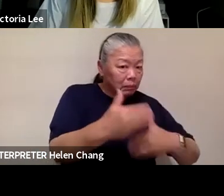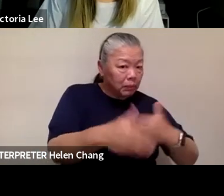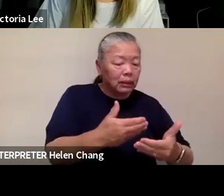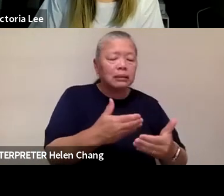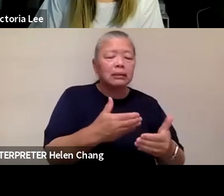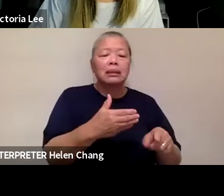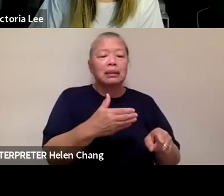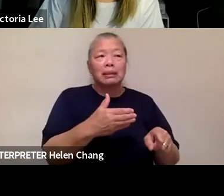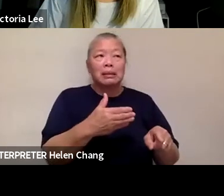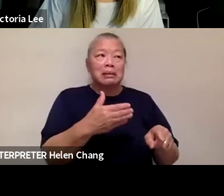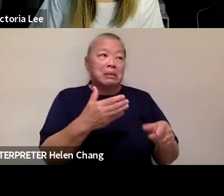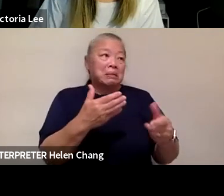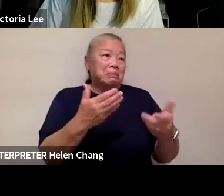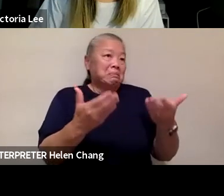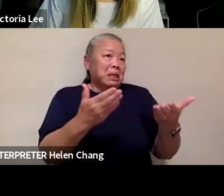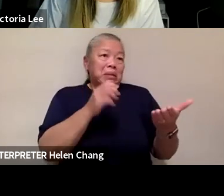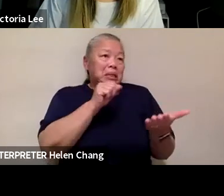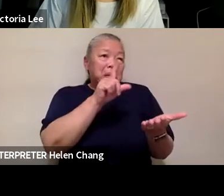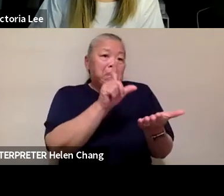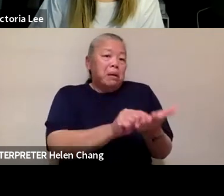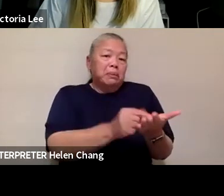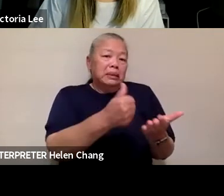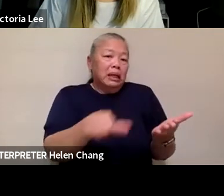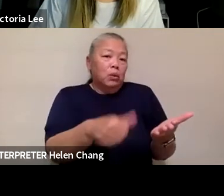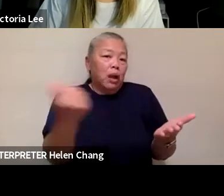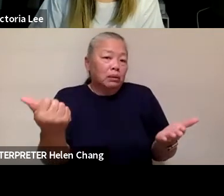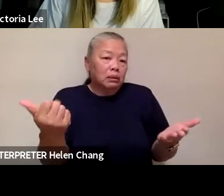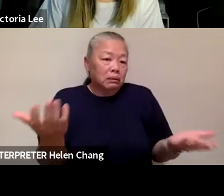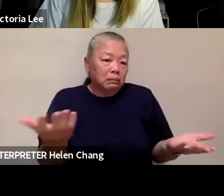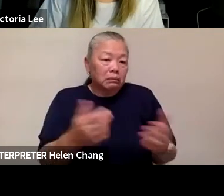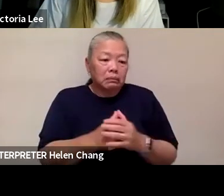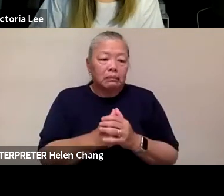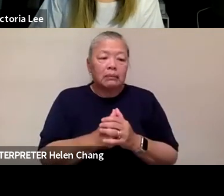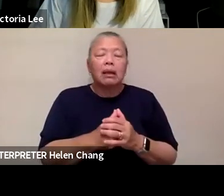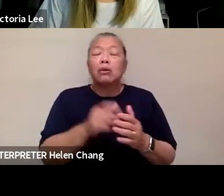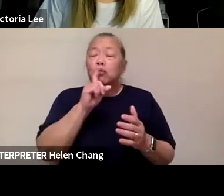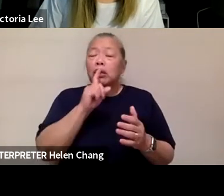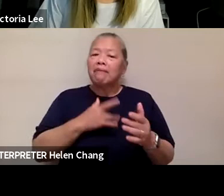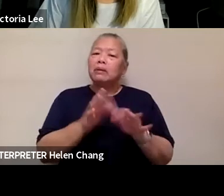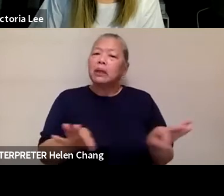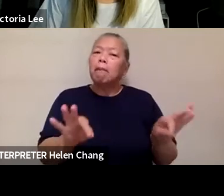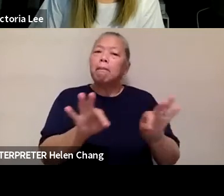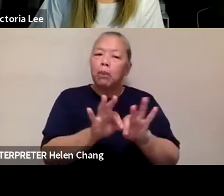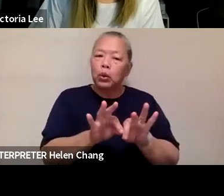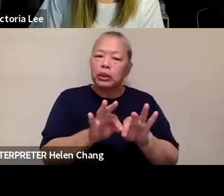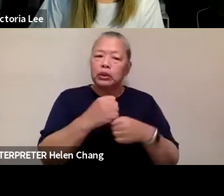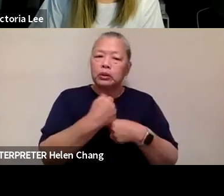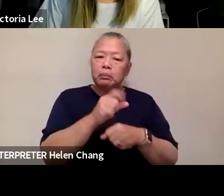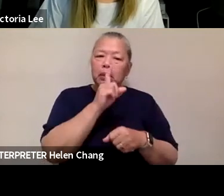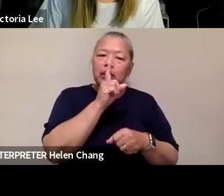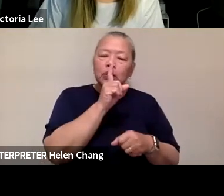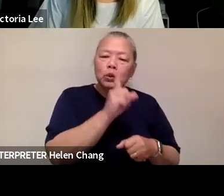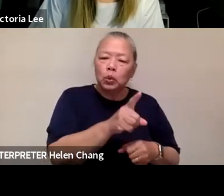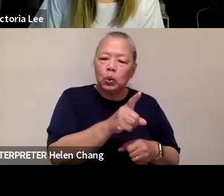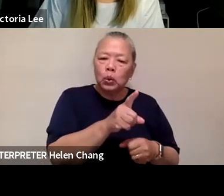even published, it was important for me to make sure that there was